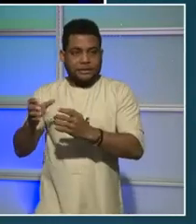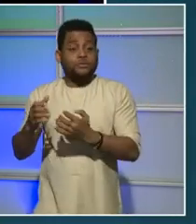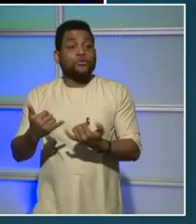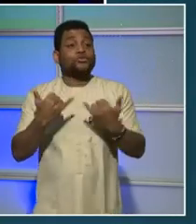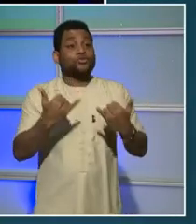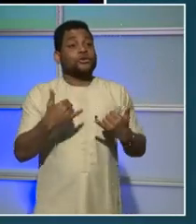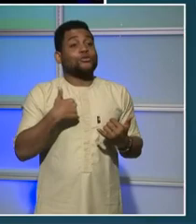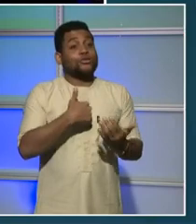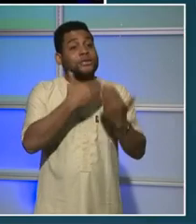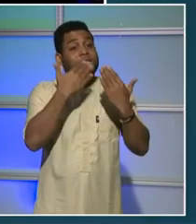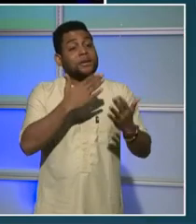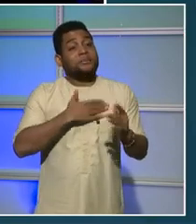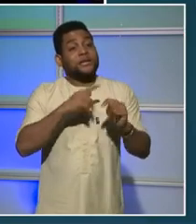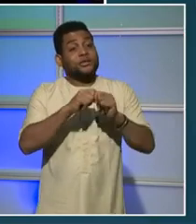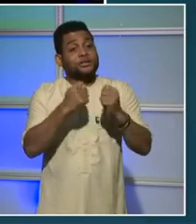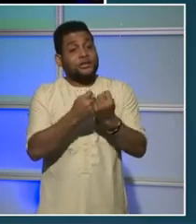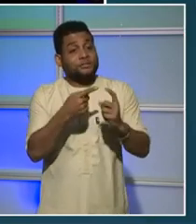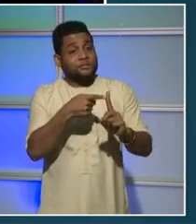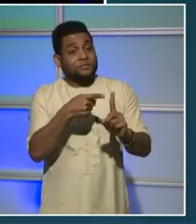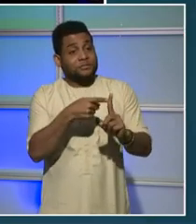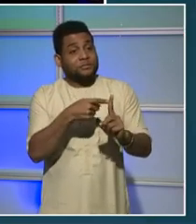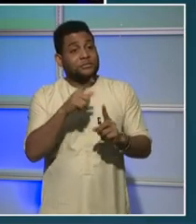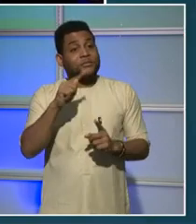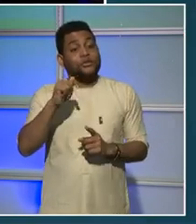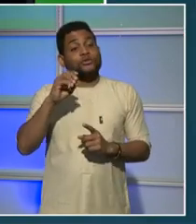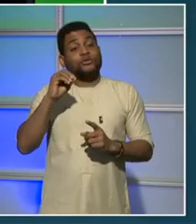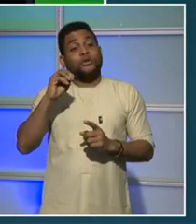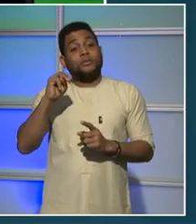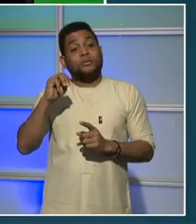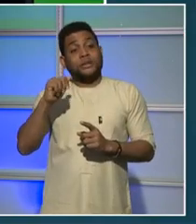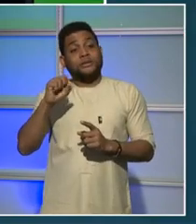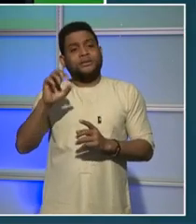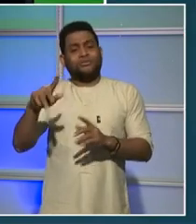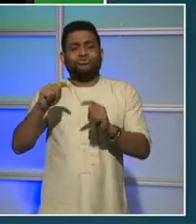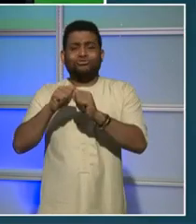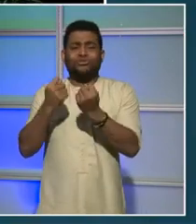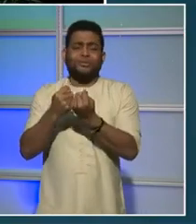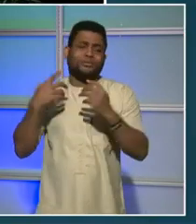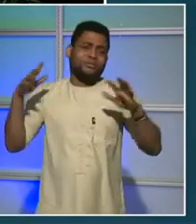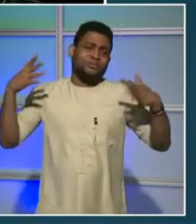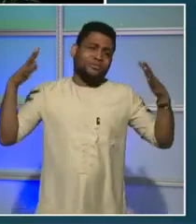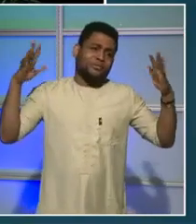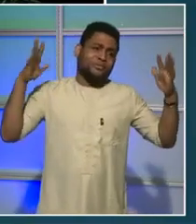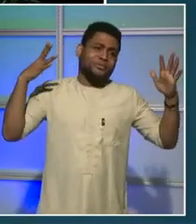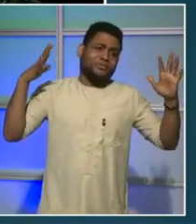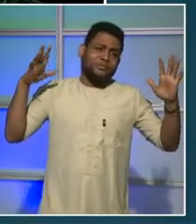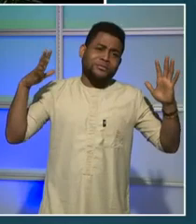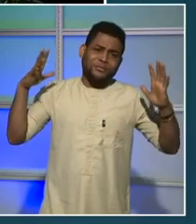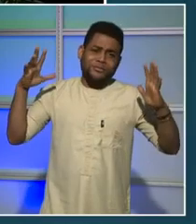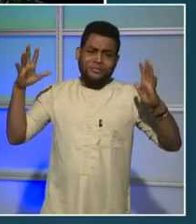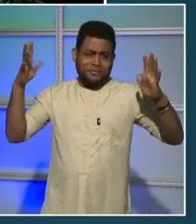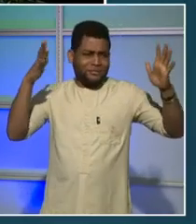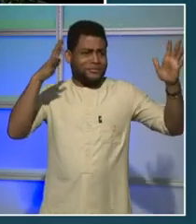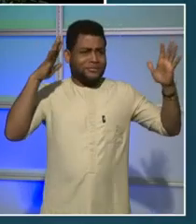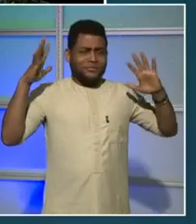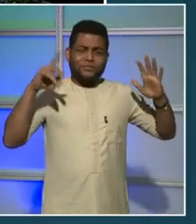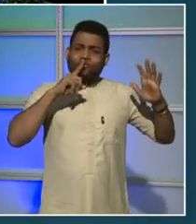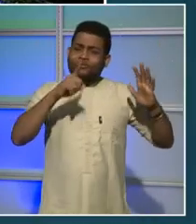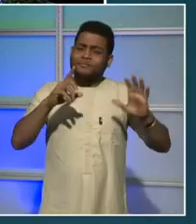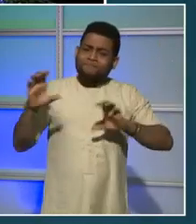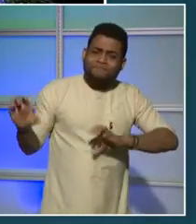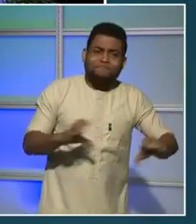Tomas Talamante and his entire team. Give them a round of applause for putting together.